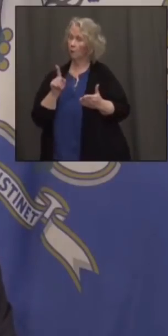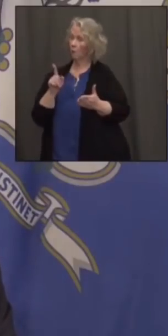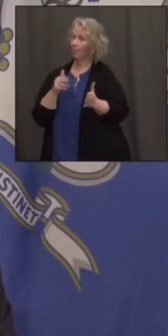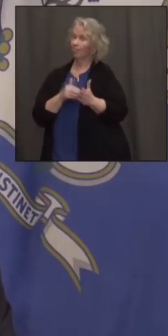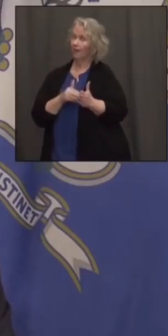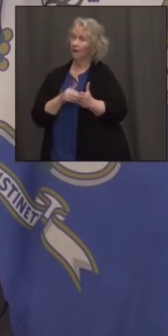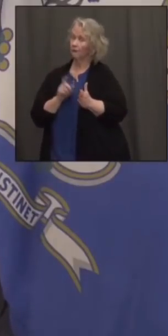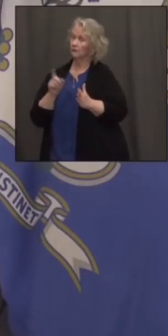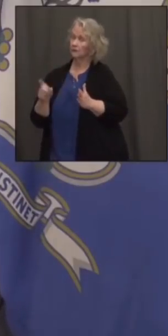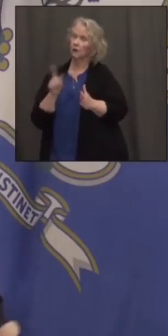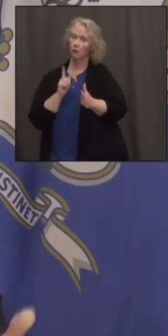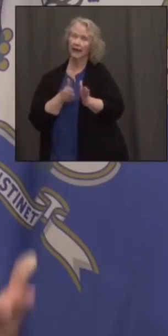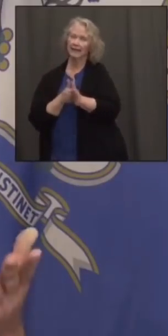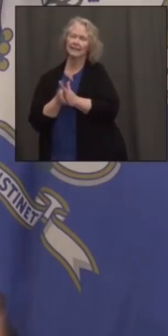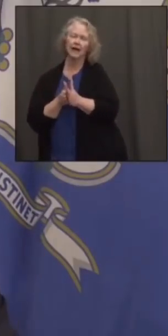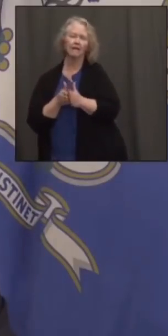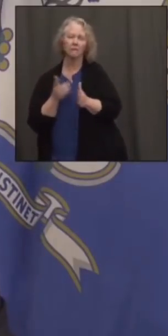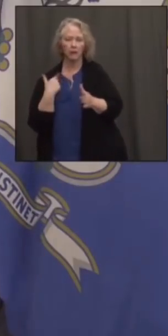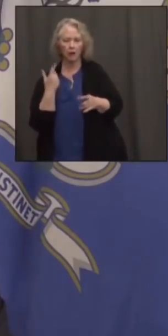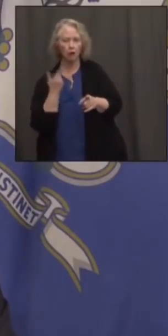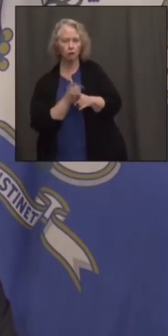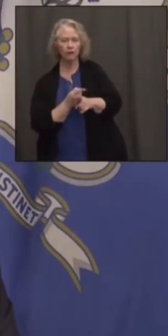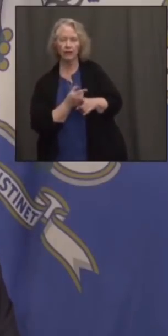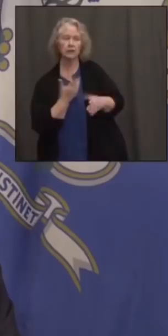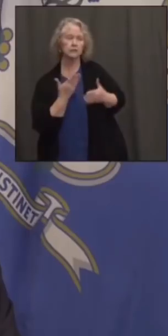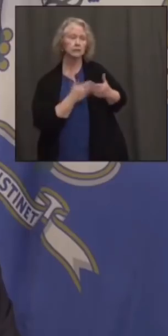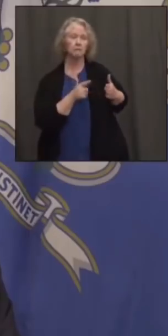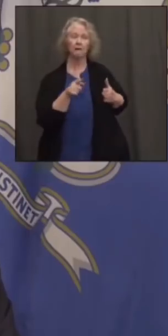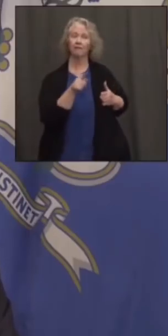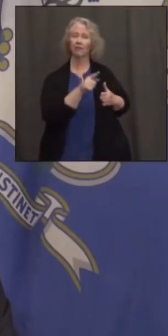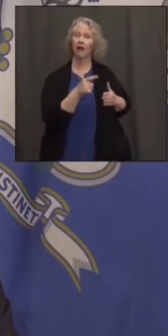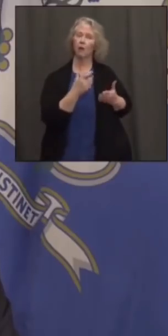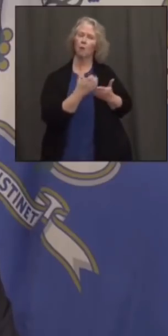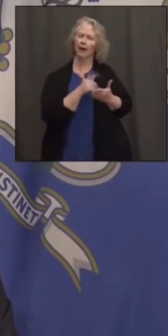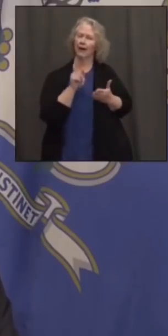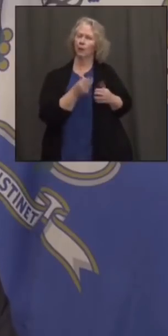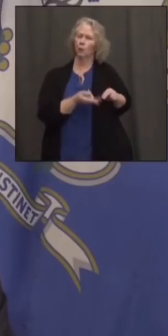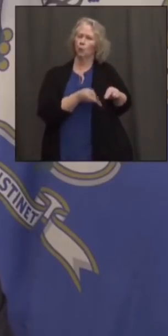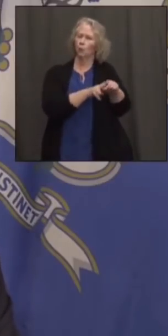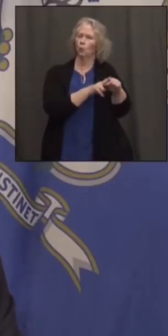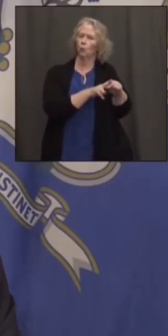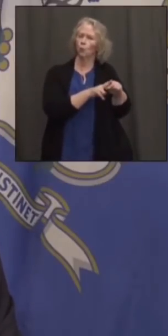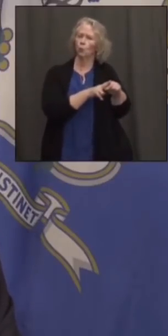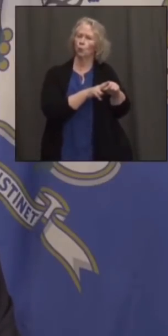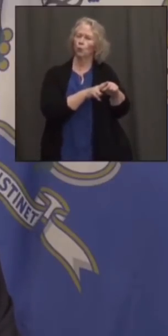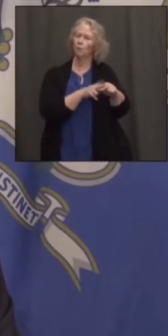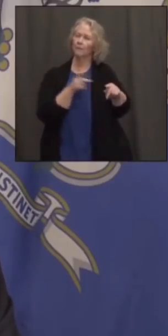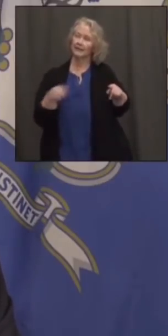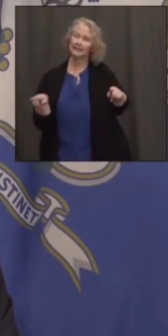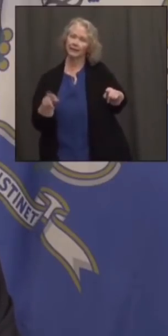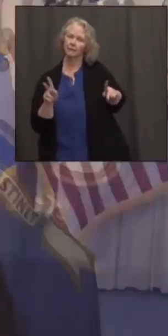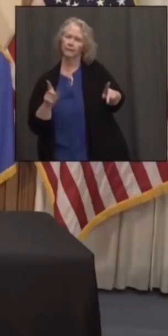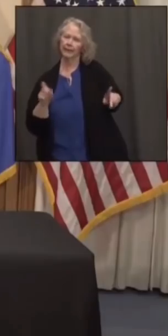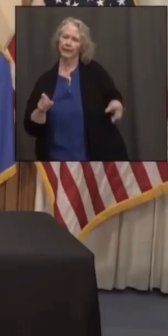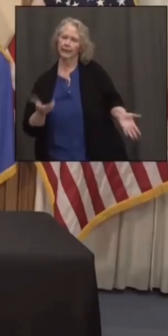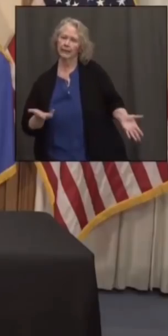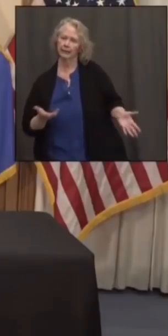I think you're absolutely right. I think you'll see some of those base wages go up to meet the demand. And Josh,